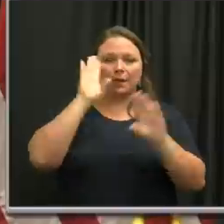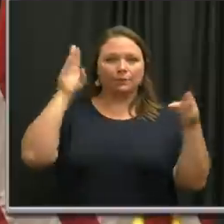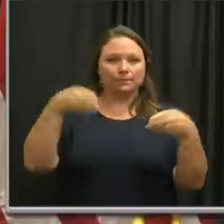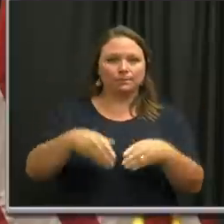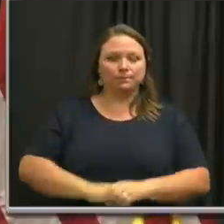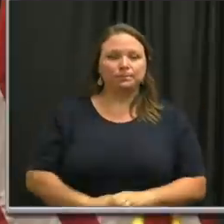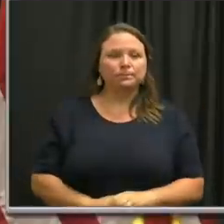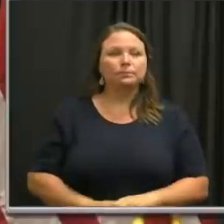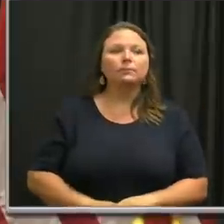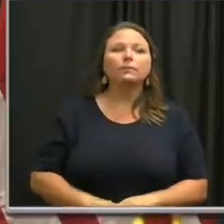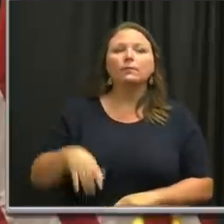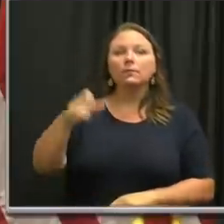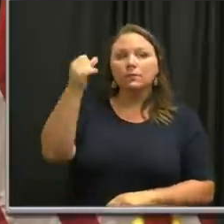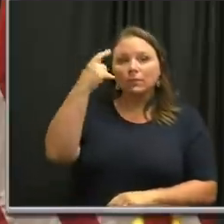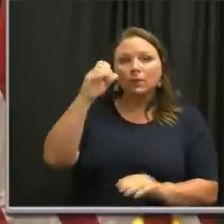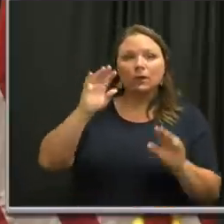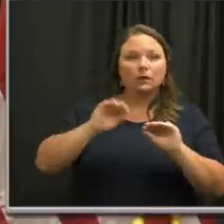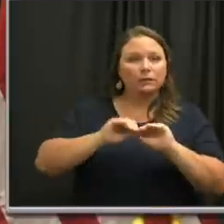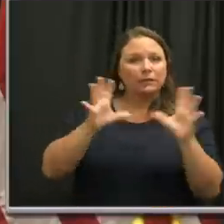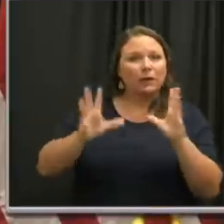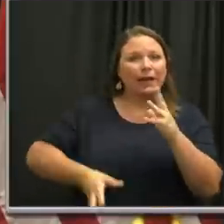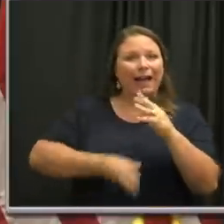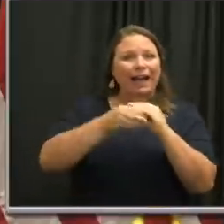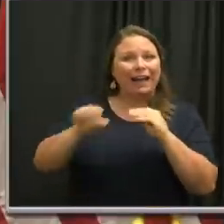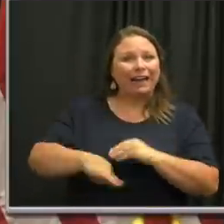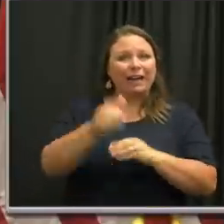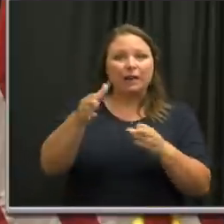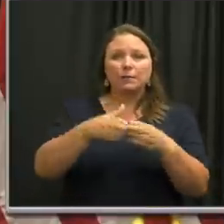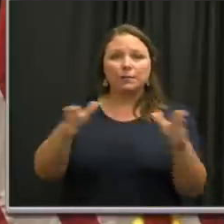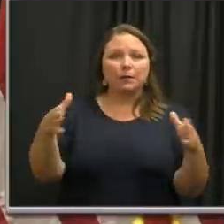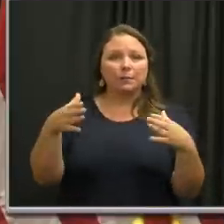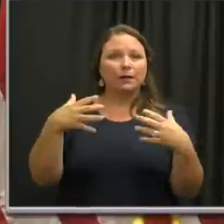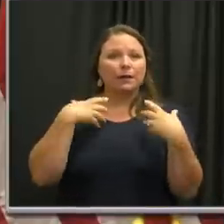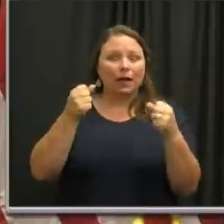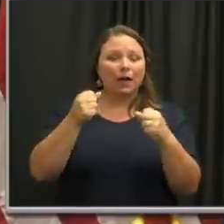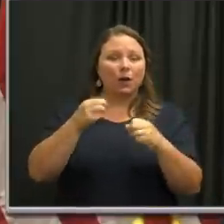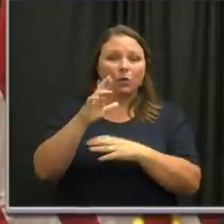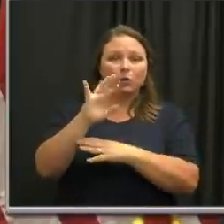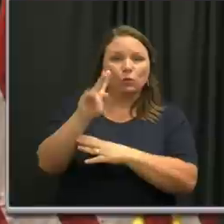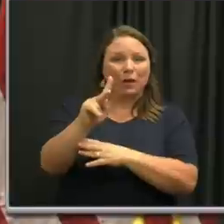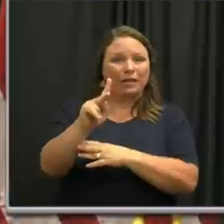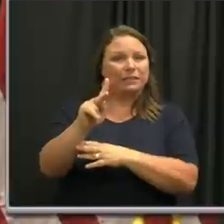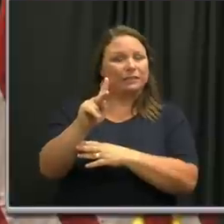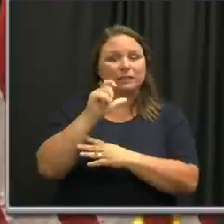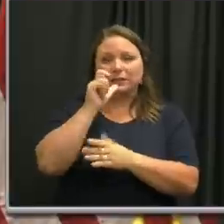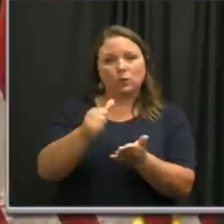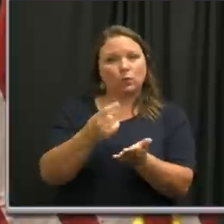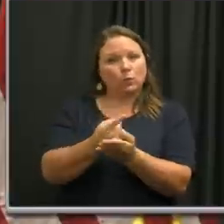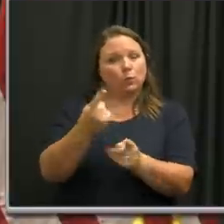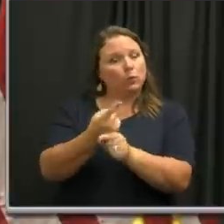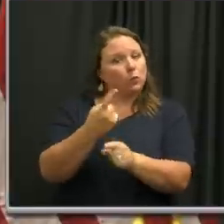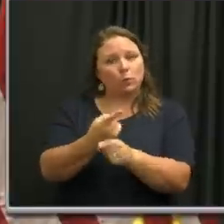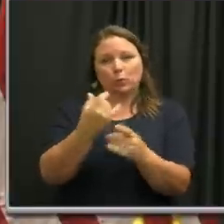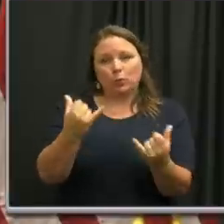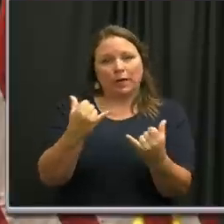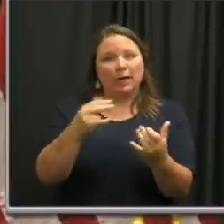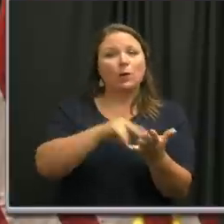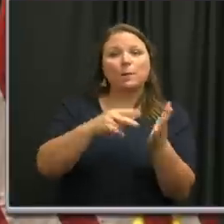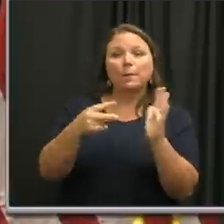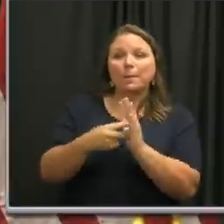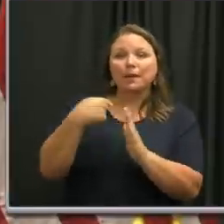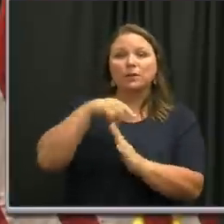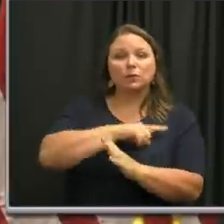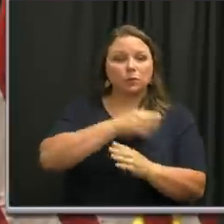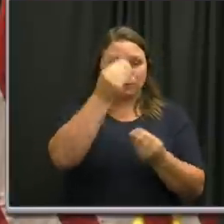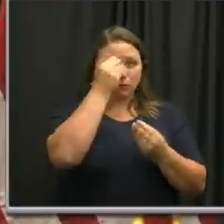Now, it is clear that adding any public health risk is inappropriate for Nashville at this time. So we've directed the Nashville